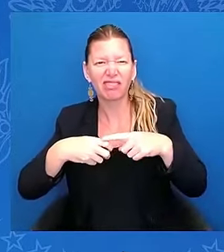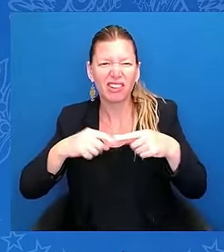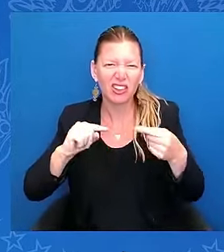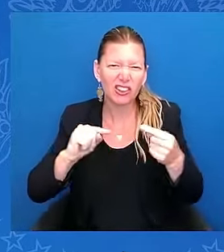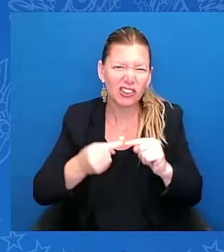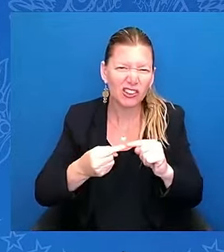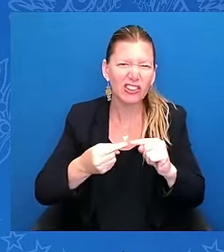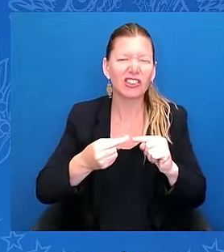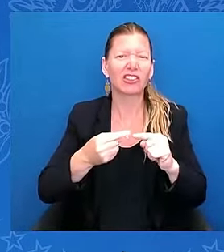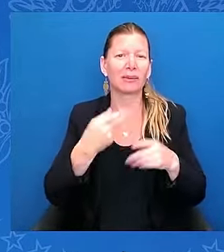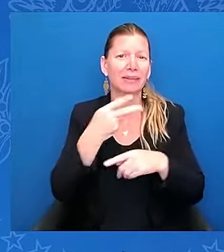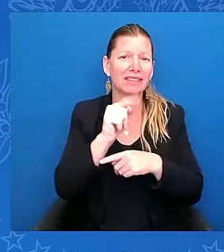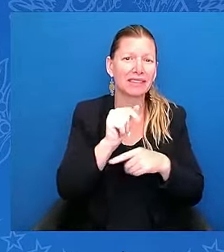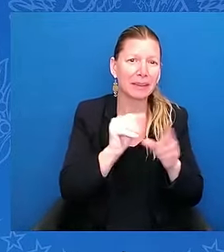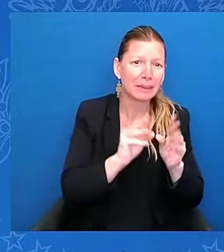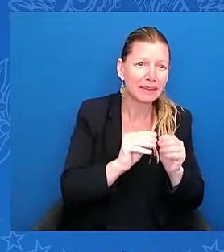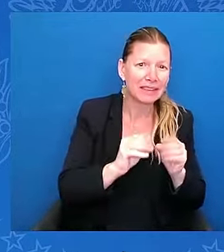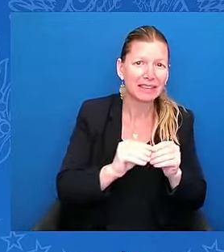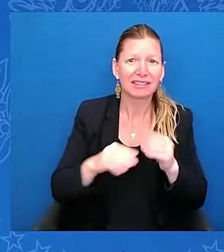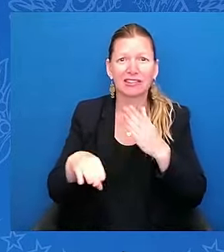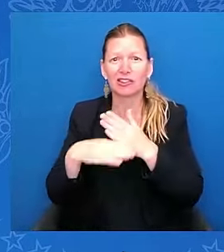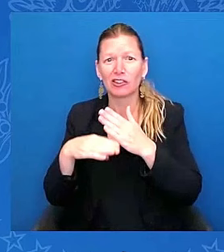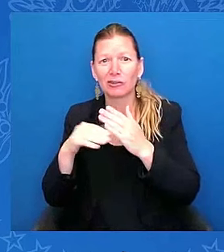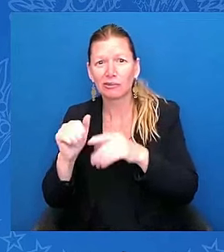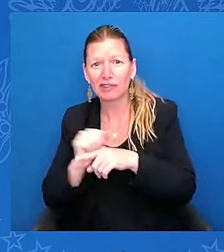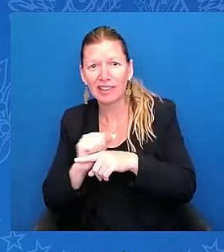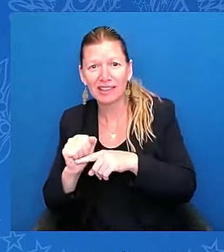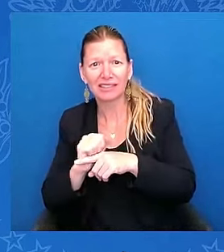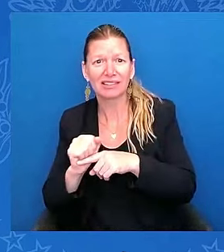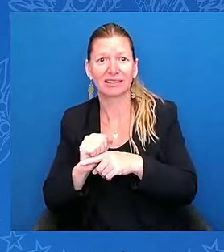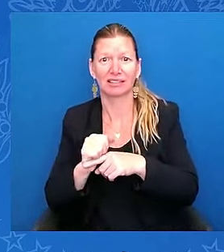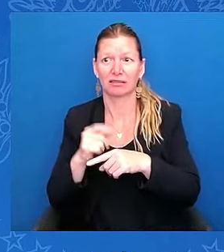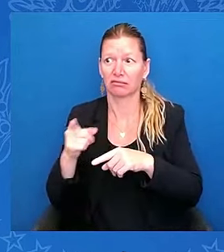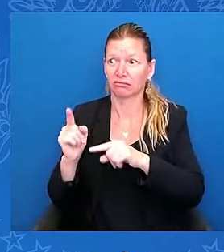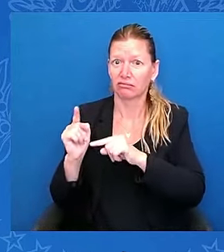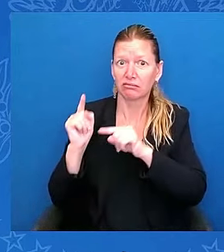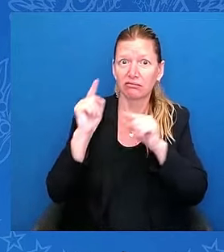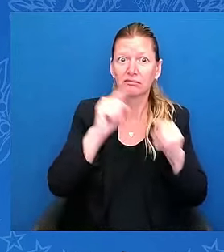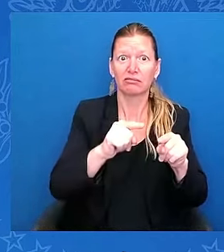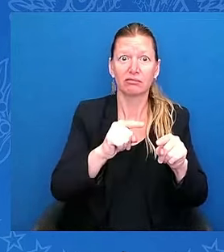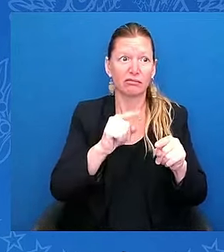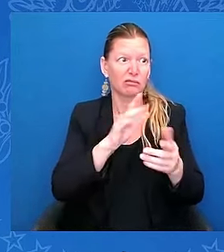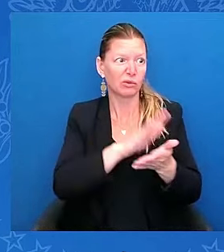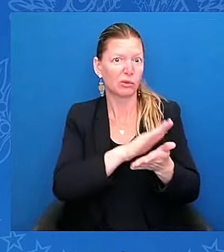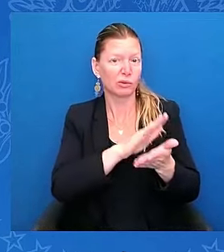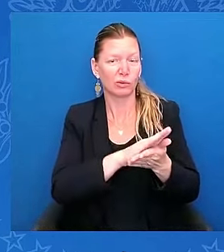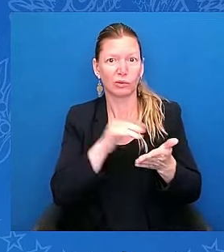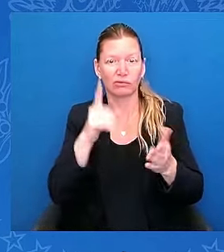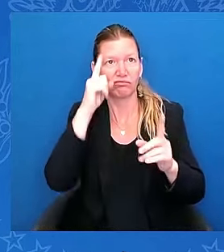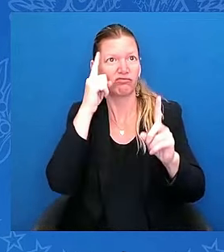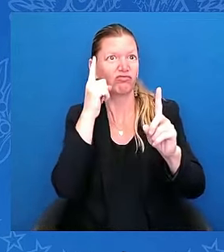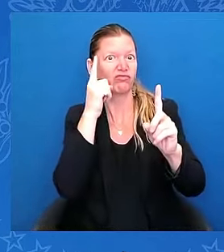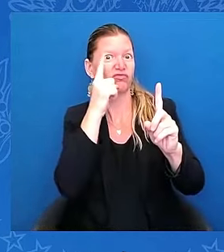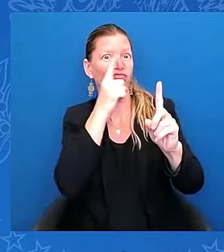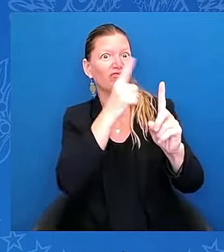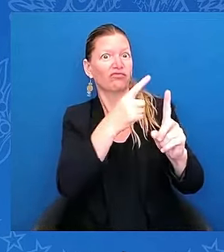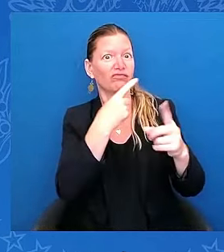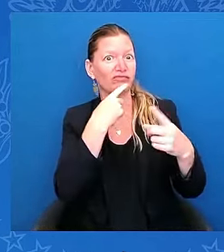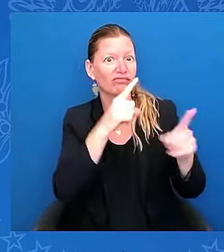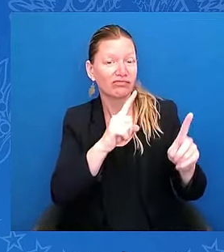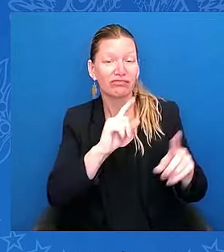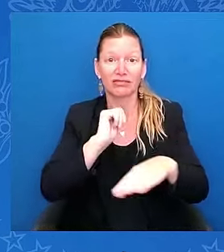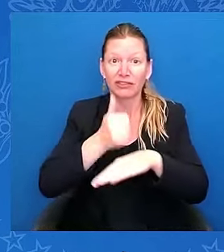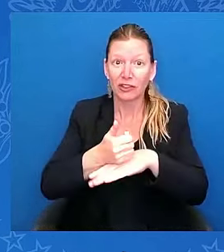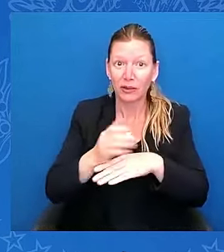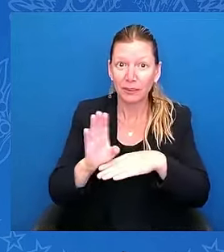of your dreams and start a business and tutor kids in math after school. And all you want is